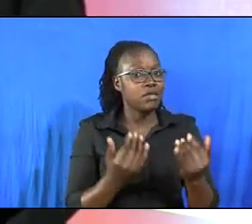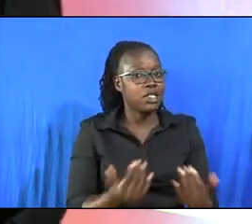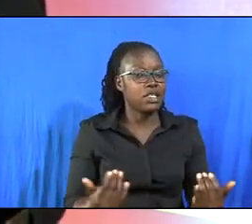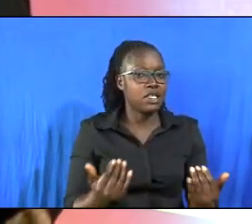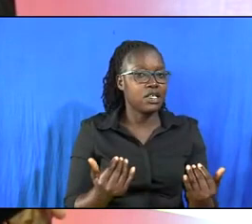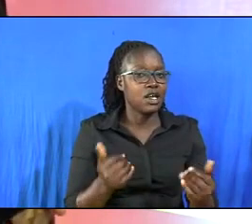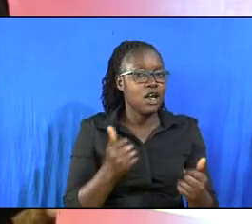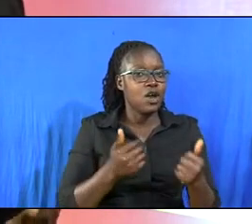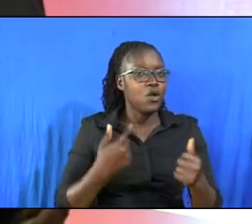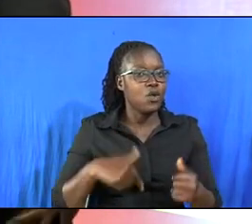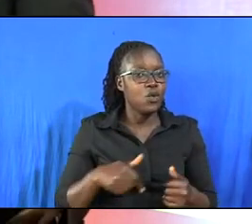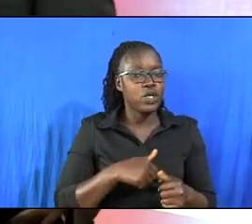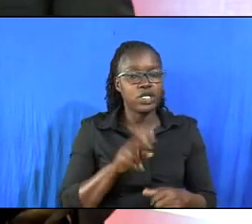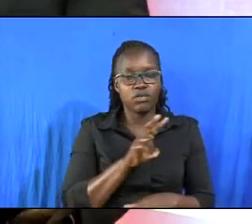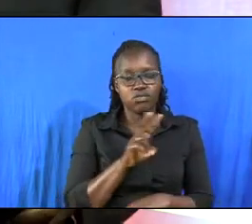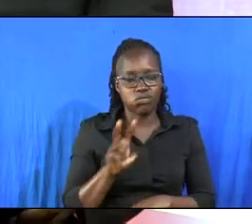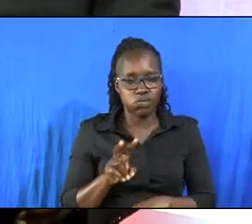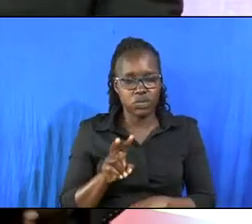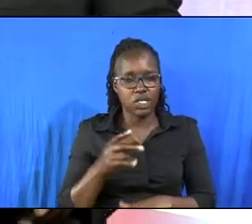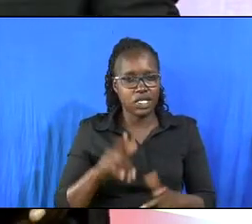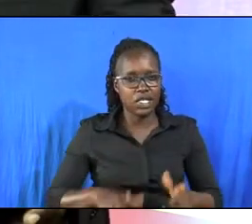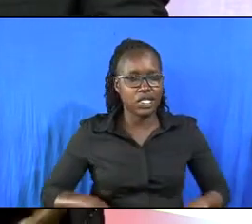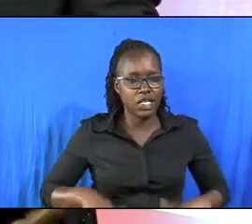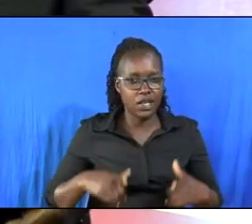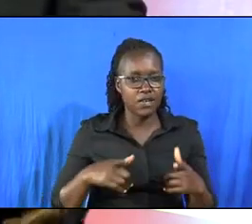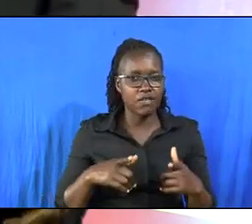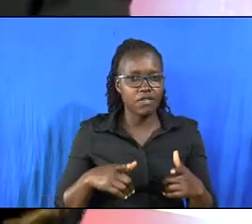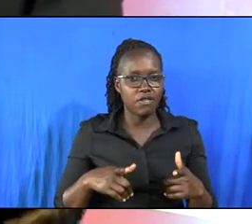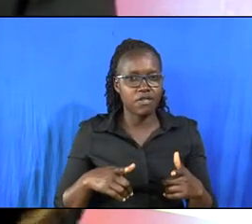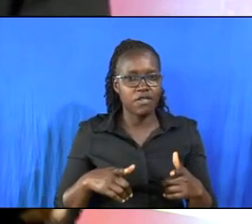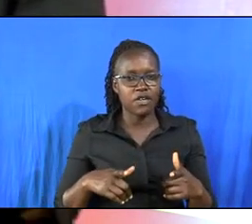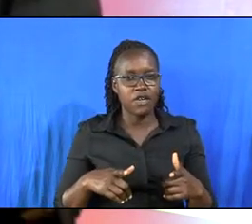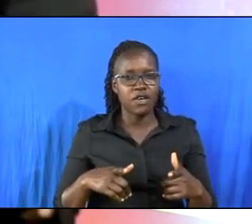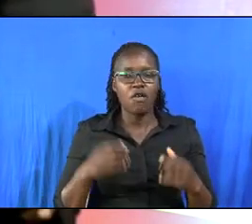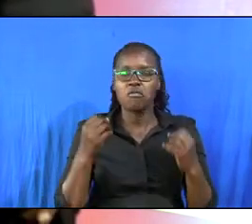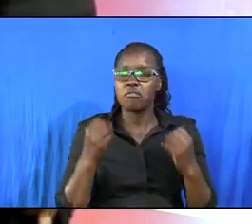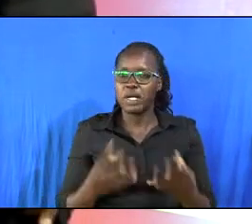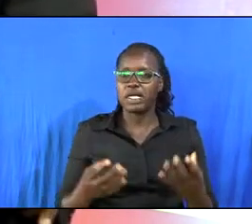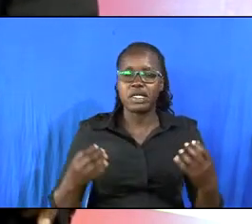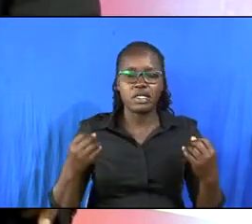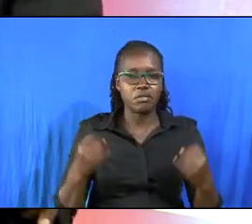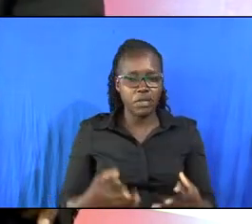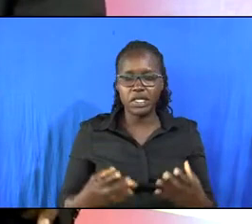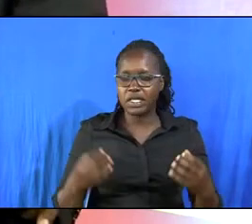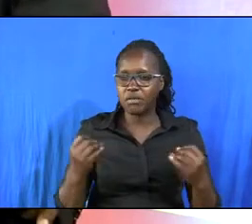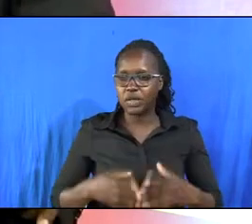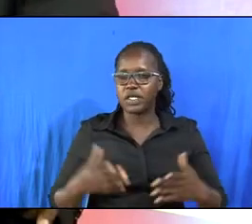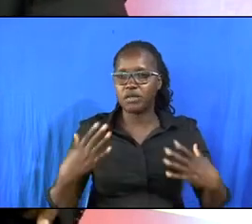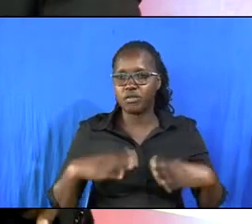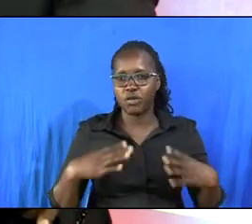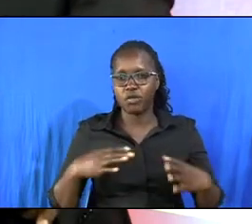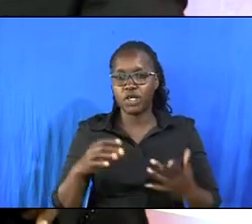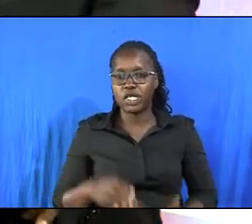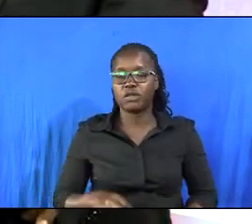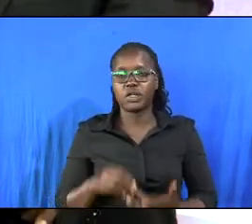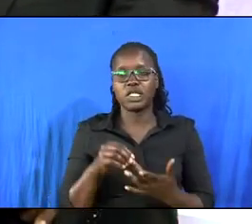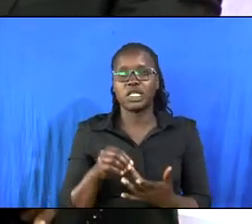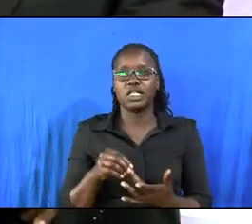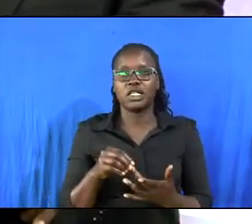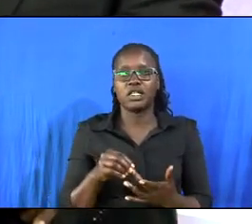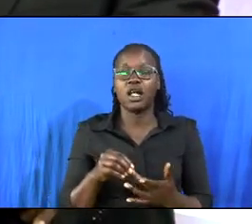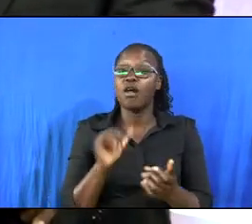we see in the life in the lives of many people especially